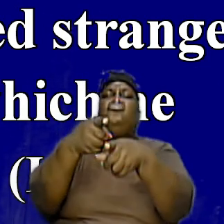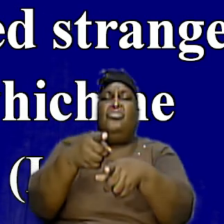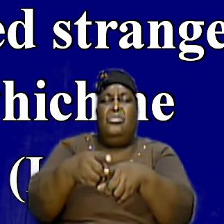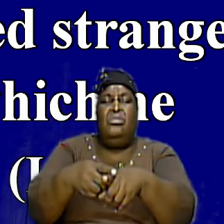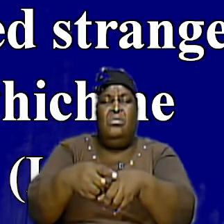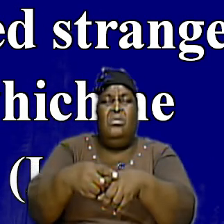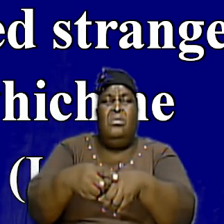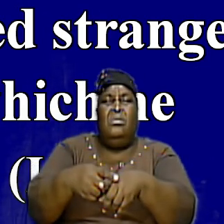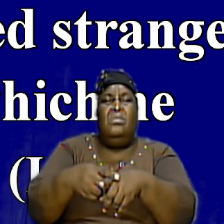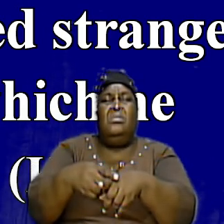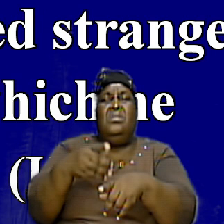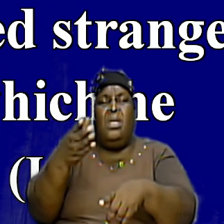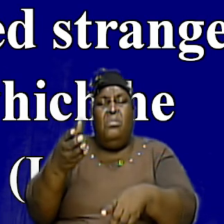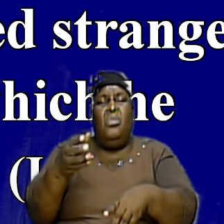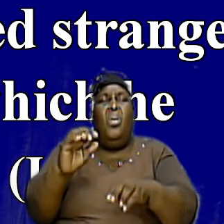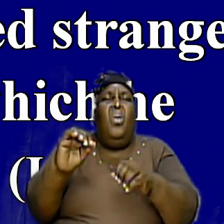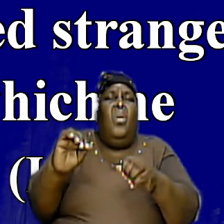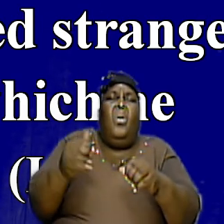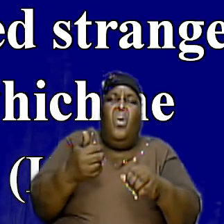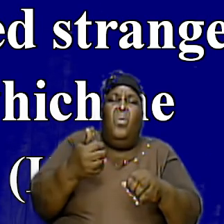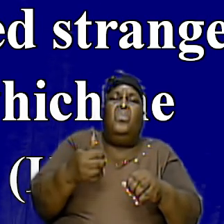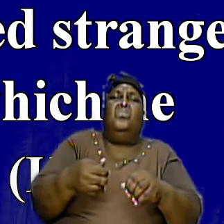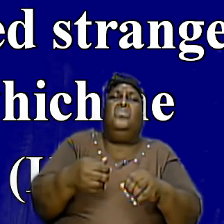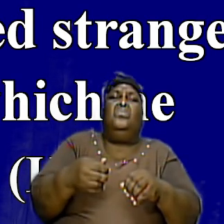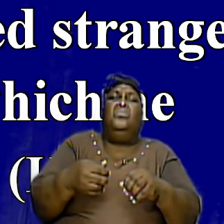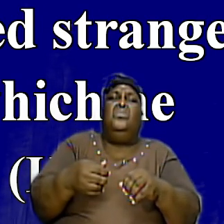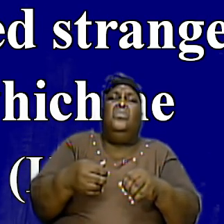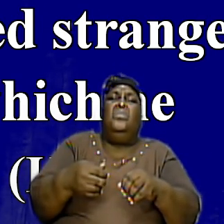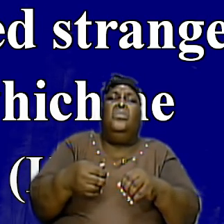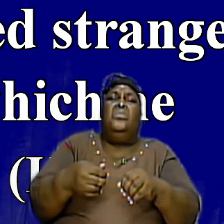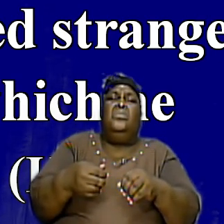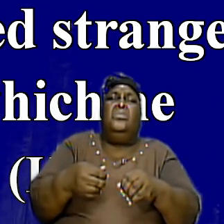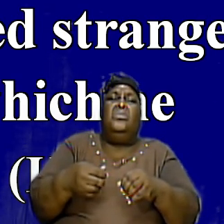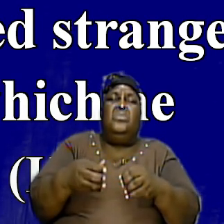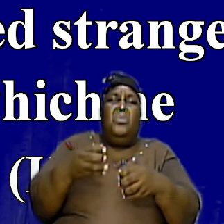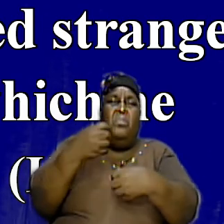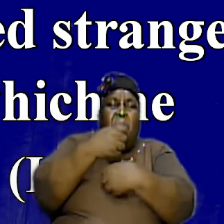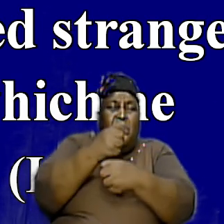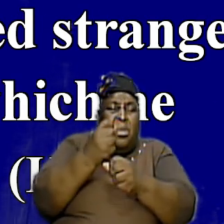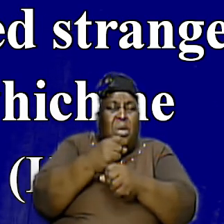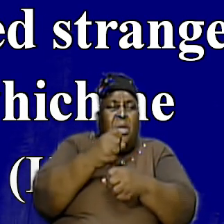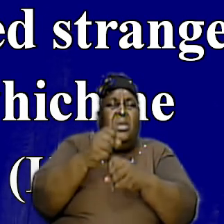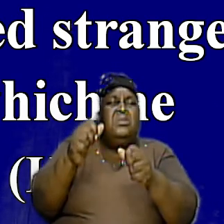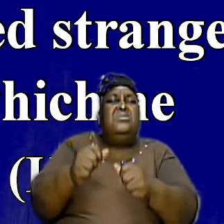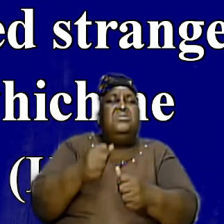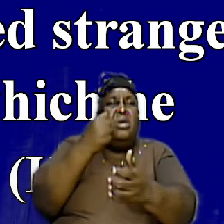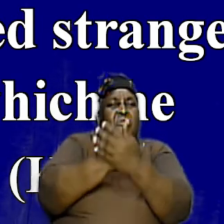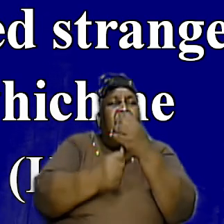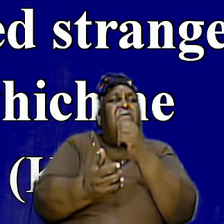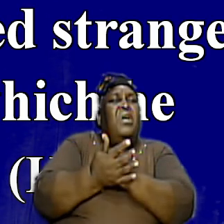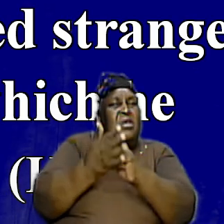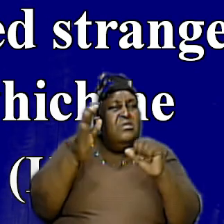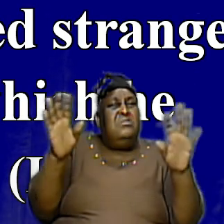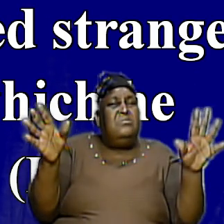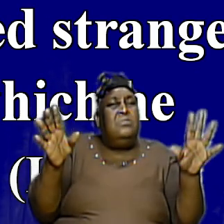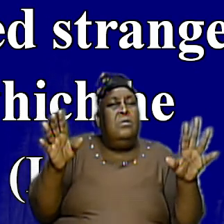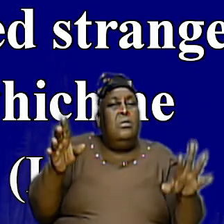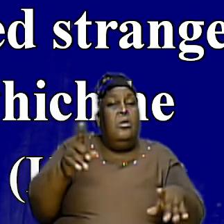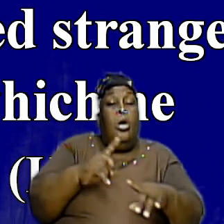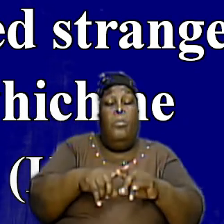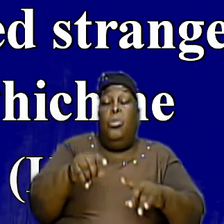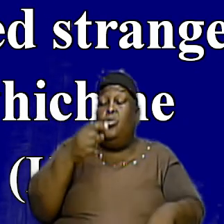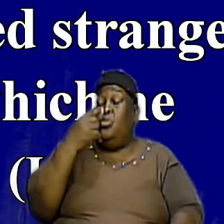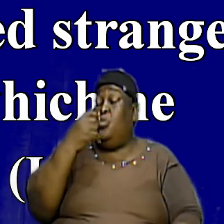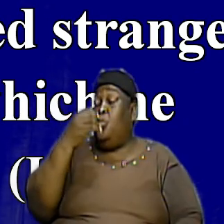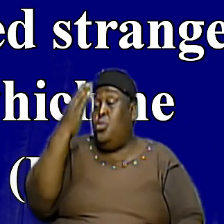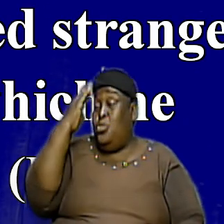of God he is very serious he will exercise patience many times but who knows when he